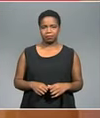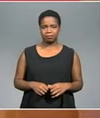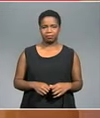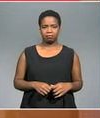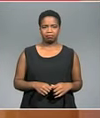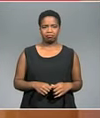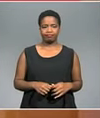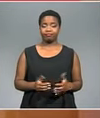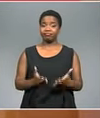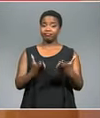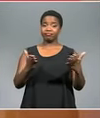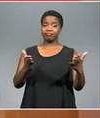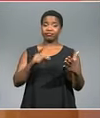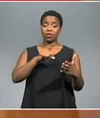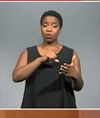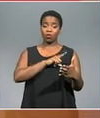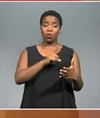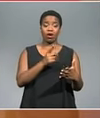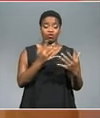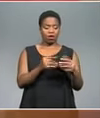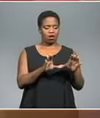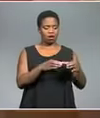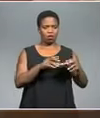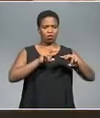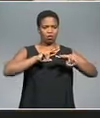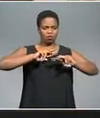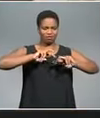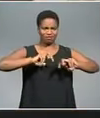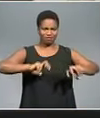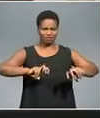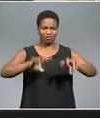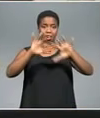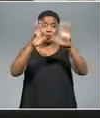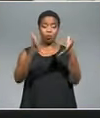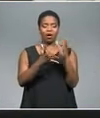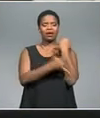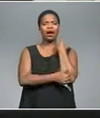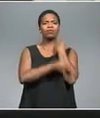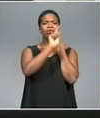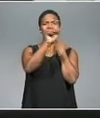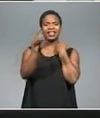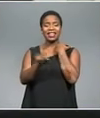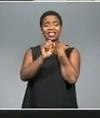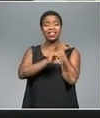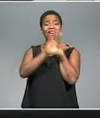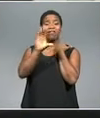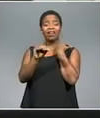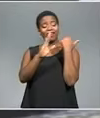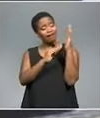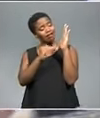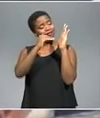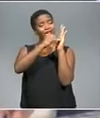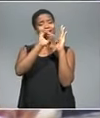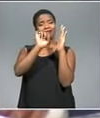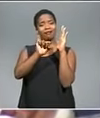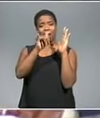Well, as two inquiries focus on dodgy dealings, the latest research shows South Africa is showing no improvement